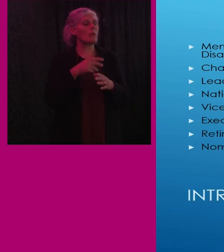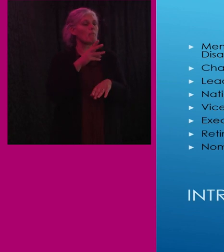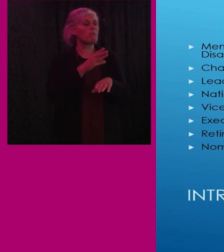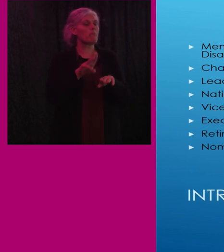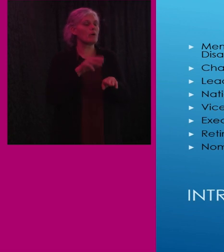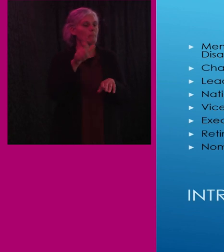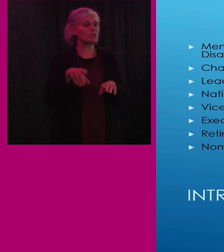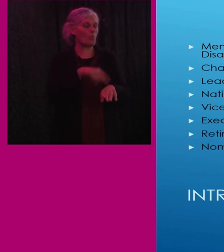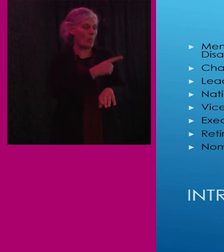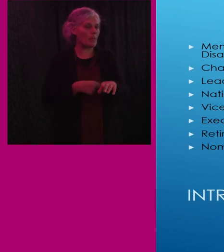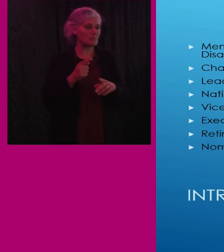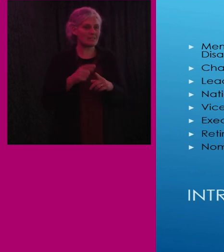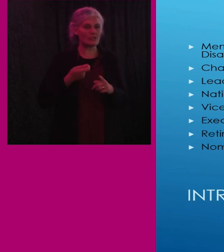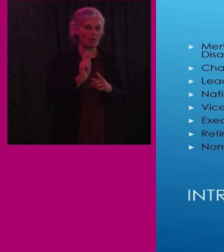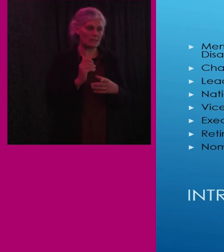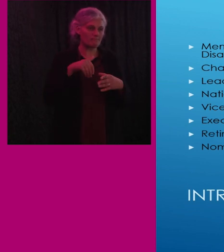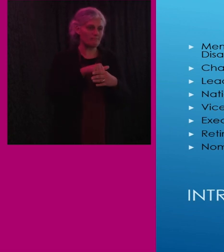on Amtrak's board.